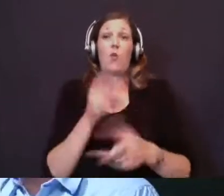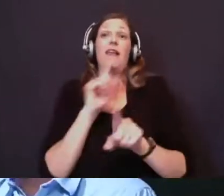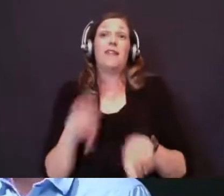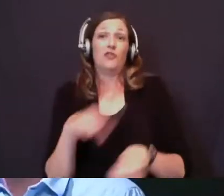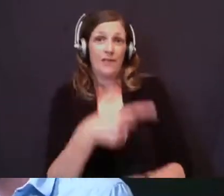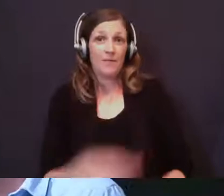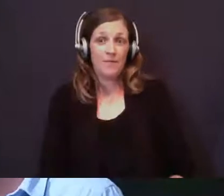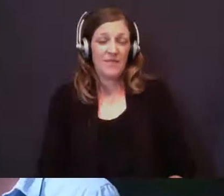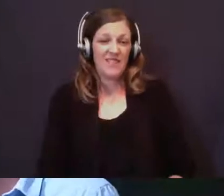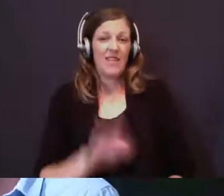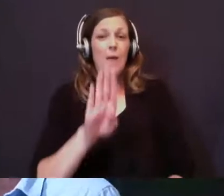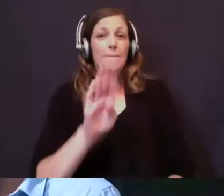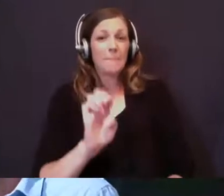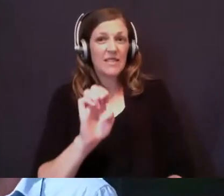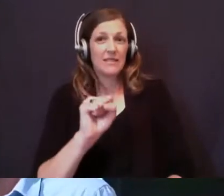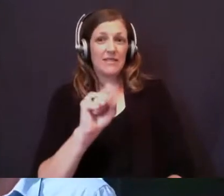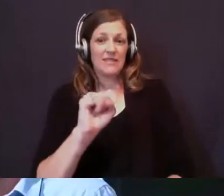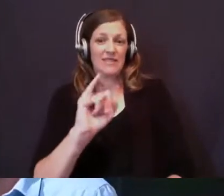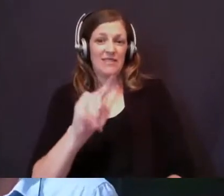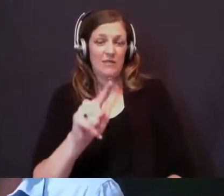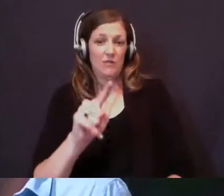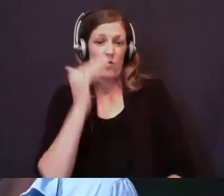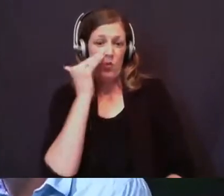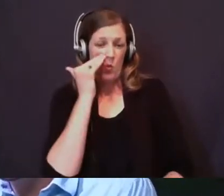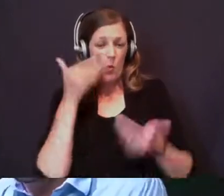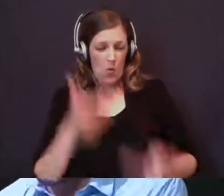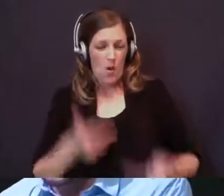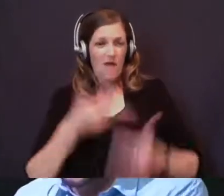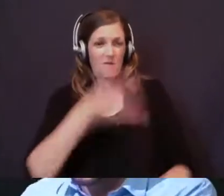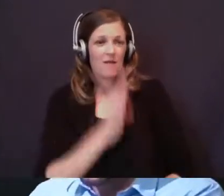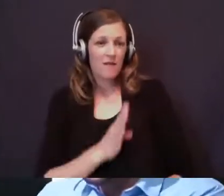Be still and know that I am God.